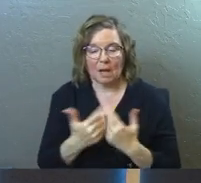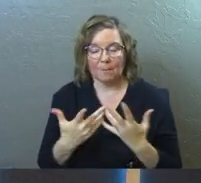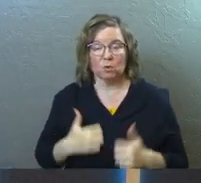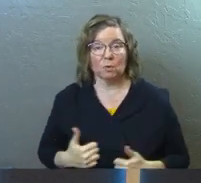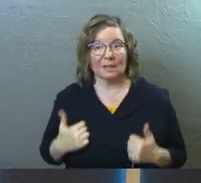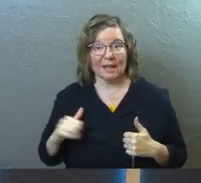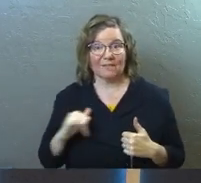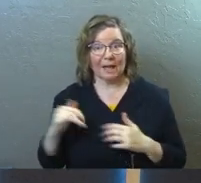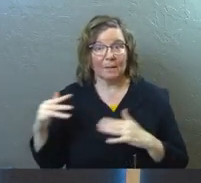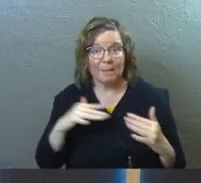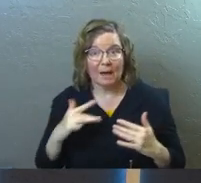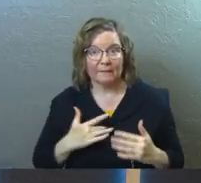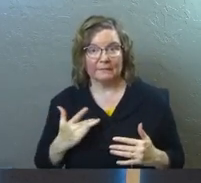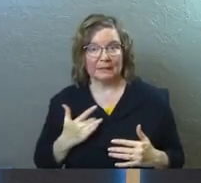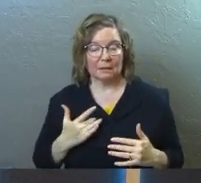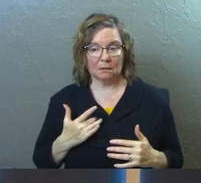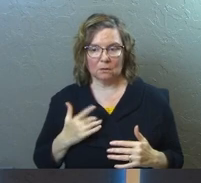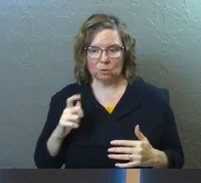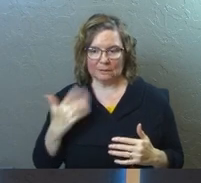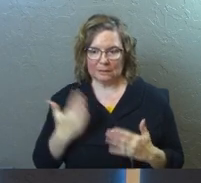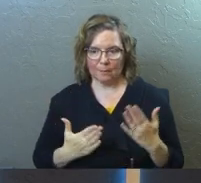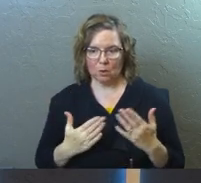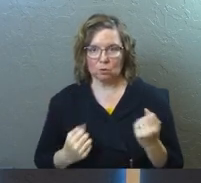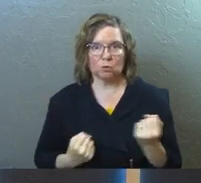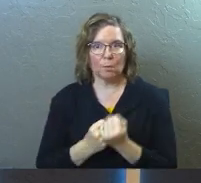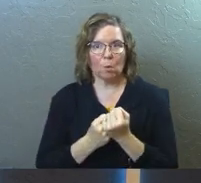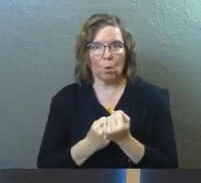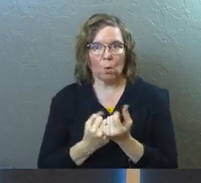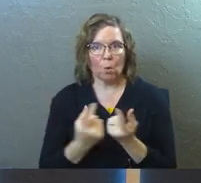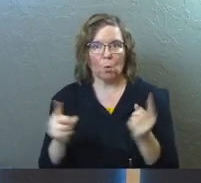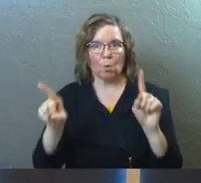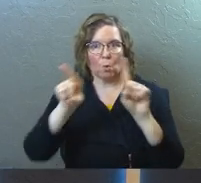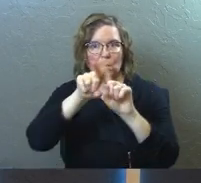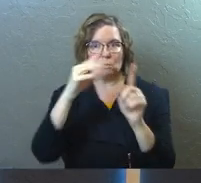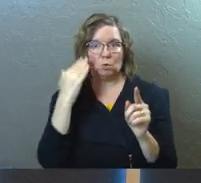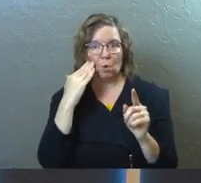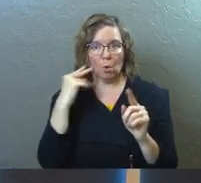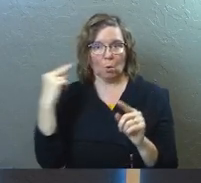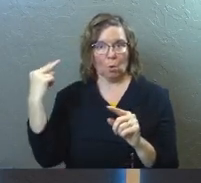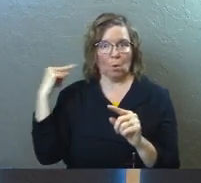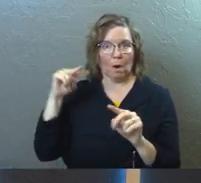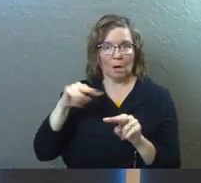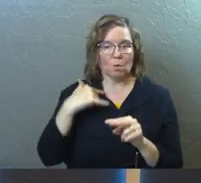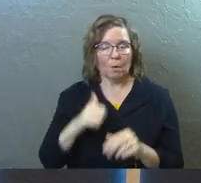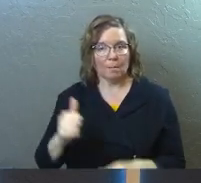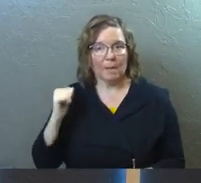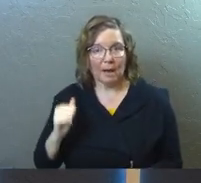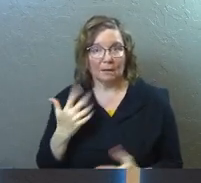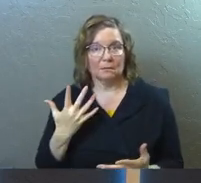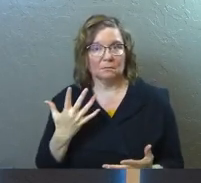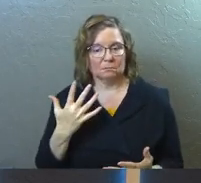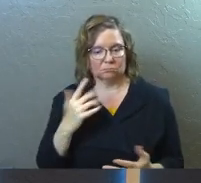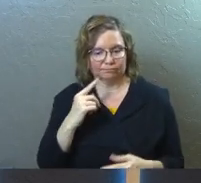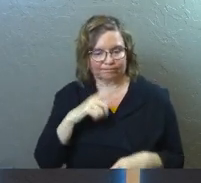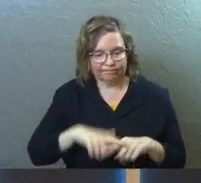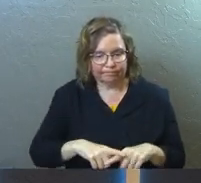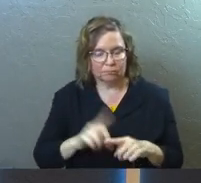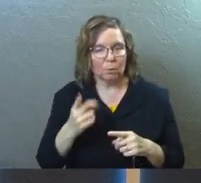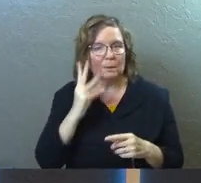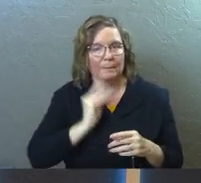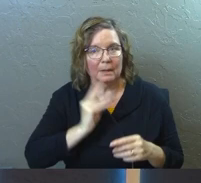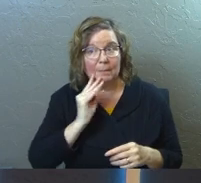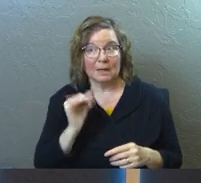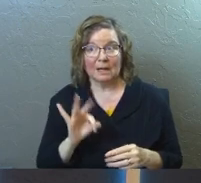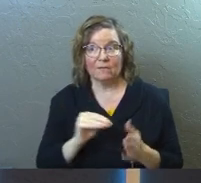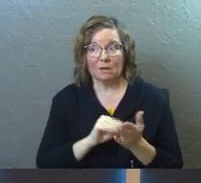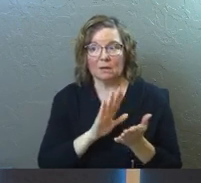life is like a battle and you need somebody to have your back in that battle. It all depends on the season that you're in. But if